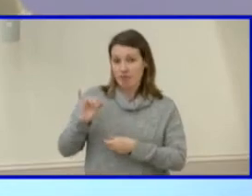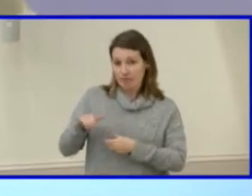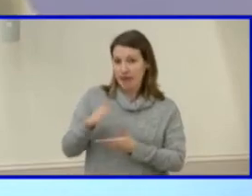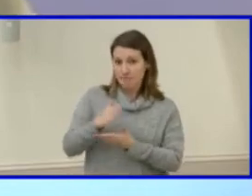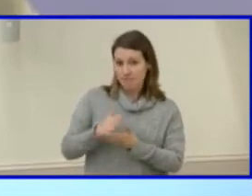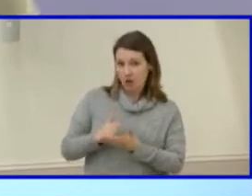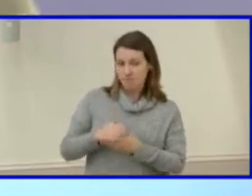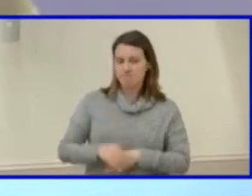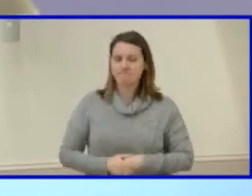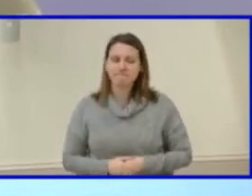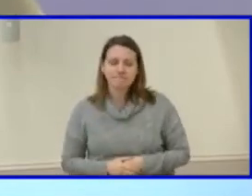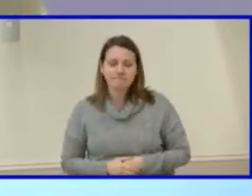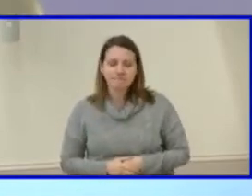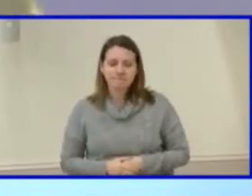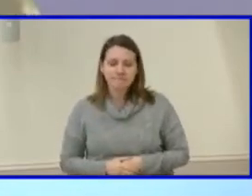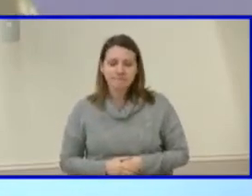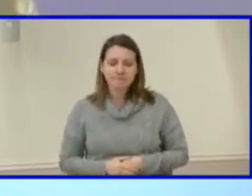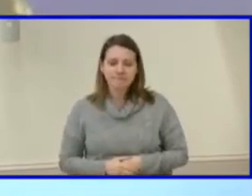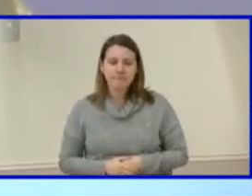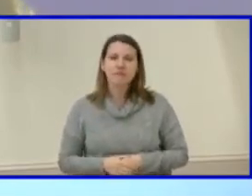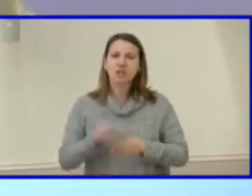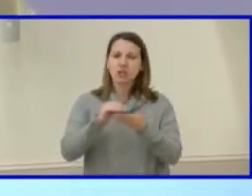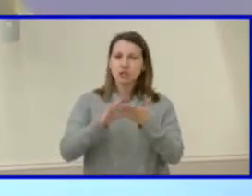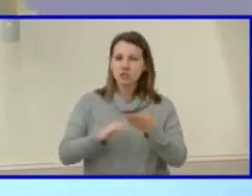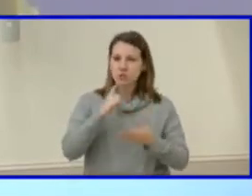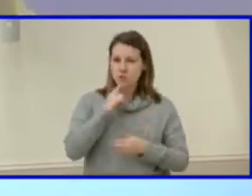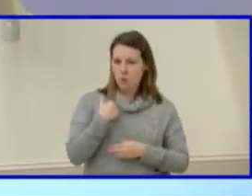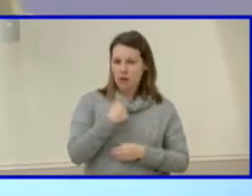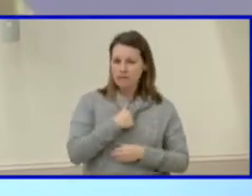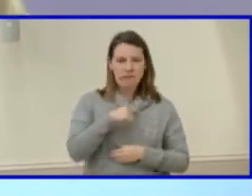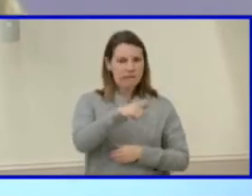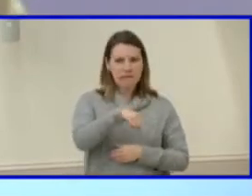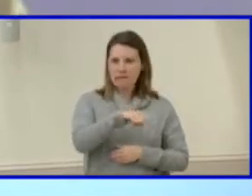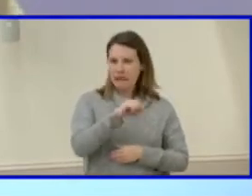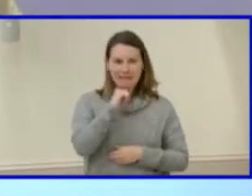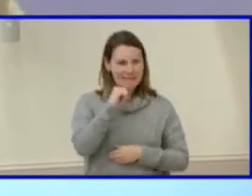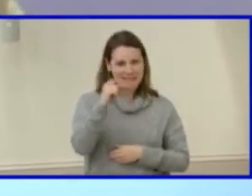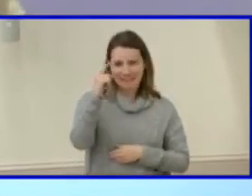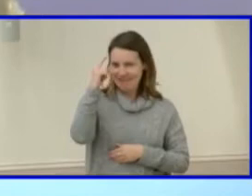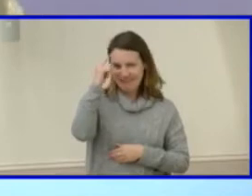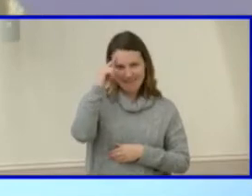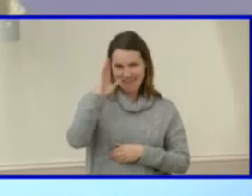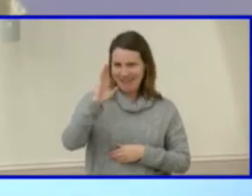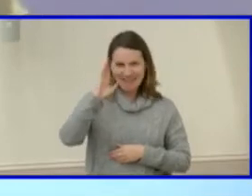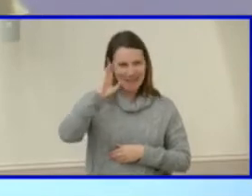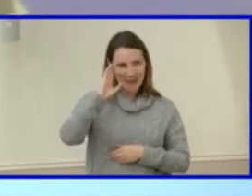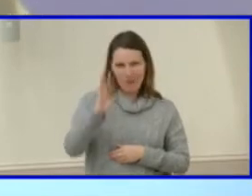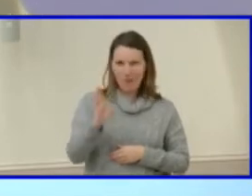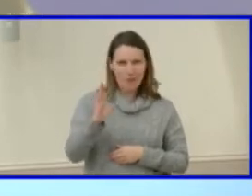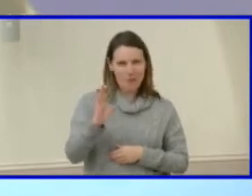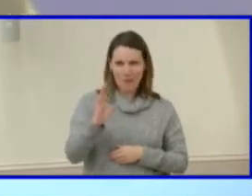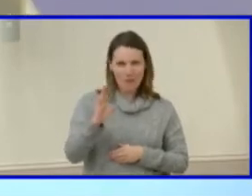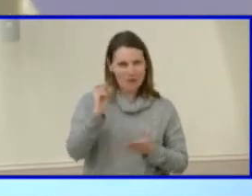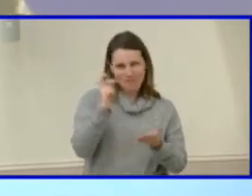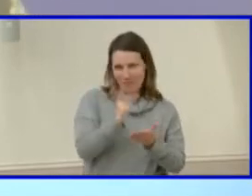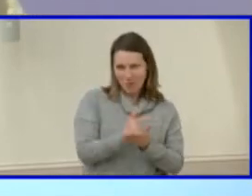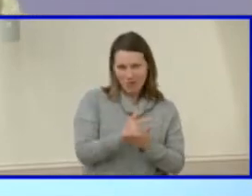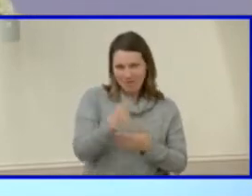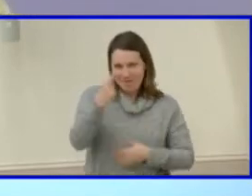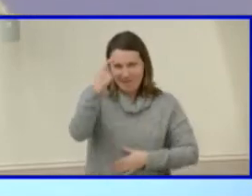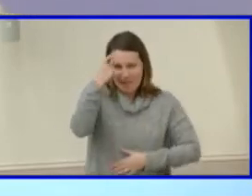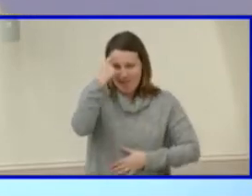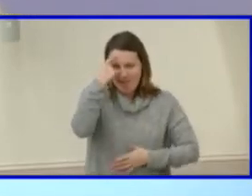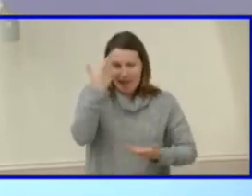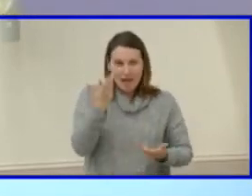know, because like I said, the students told us they didn't think when they applied, they thought it was a long shot. And they didn't think, but there we